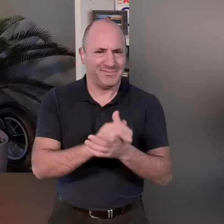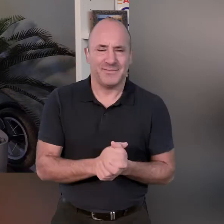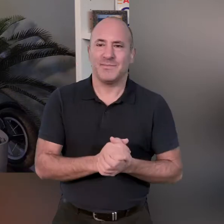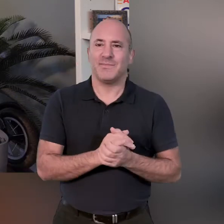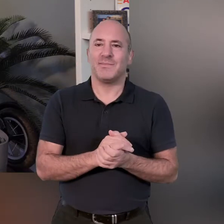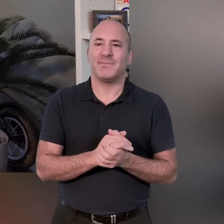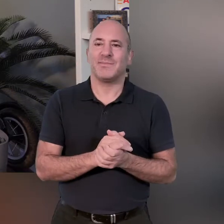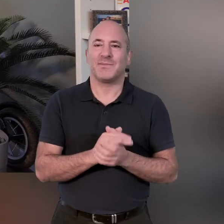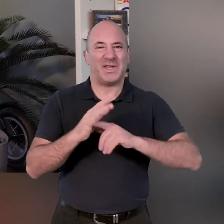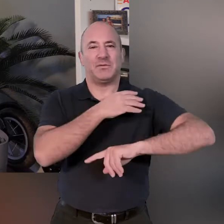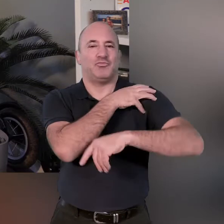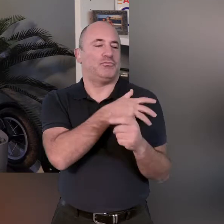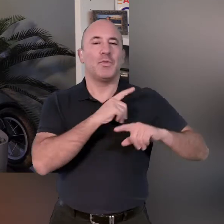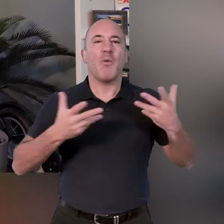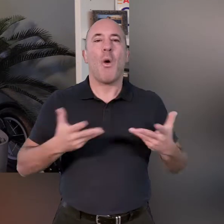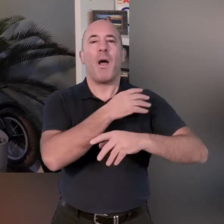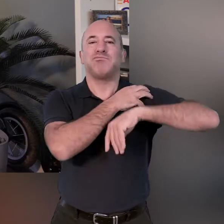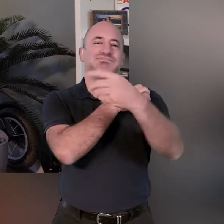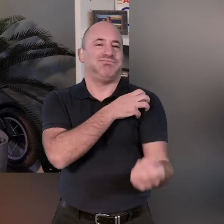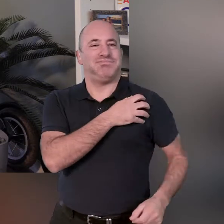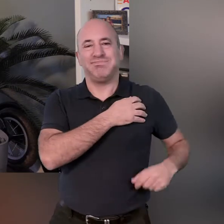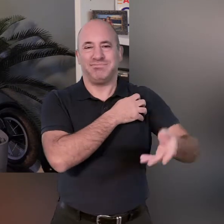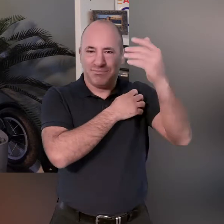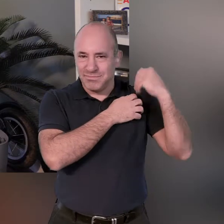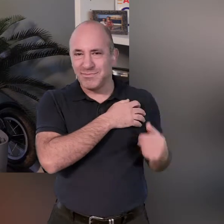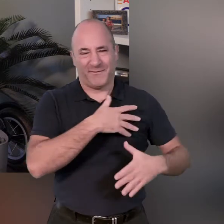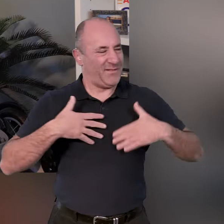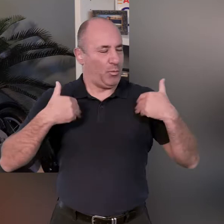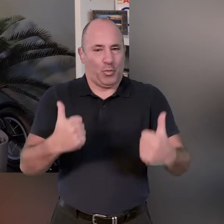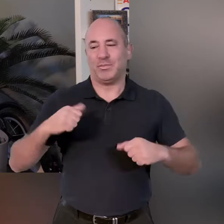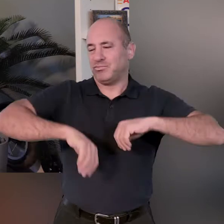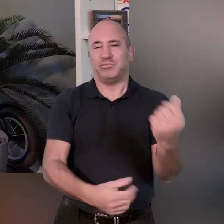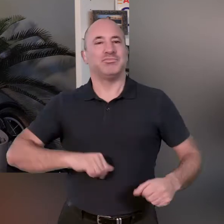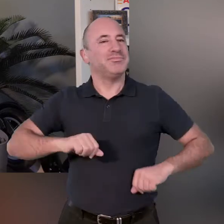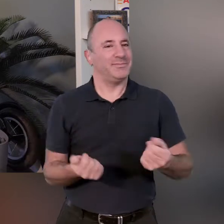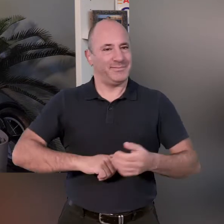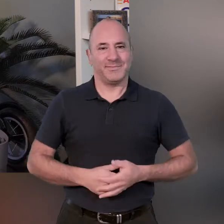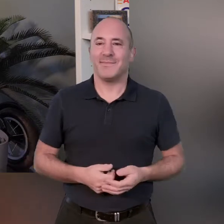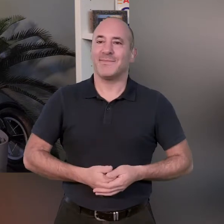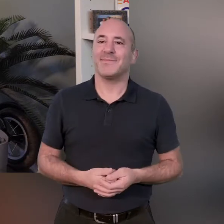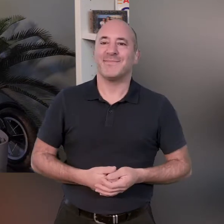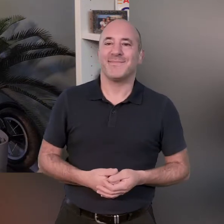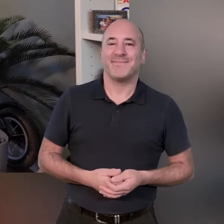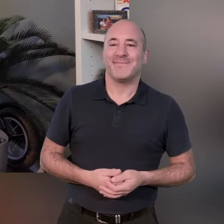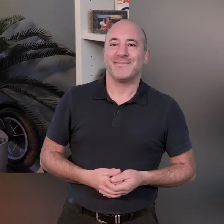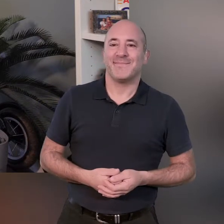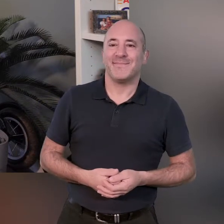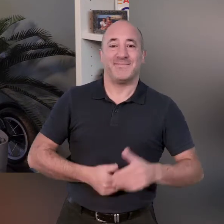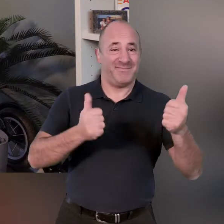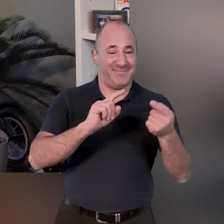excellent work so just getting these joints warmed up making sure that we're feeling good in those areas